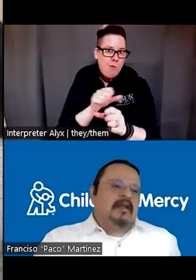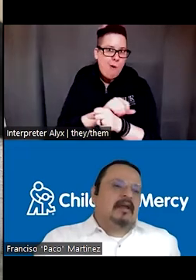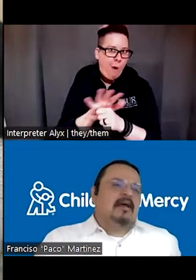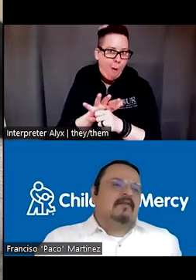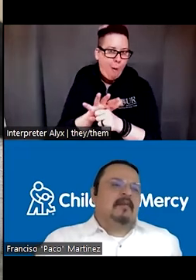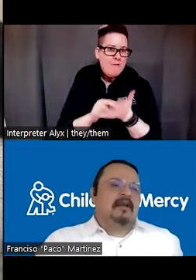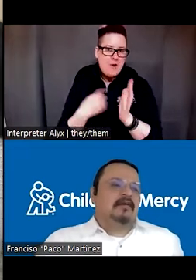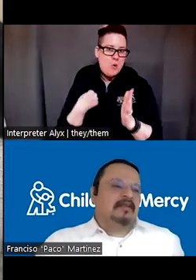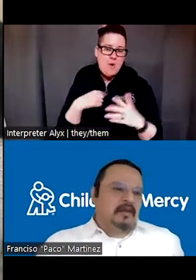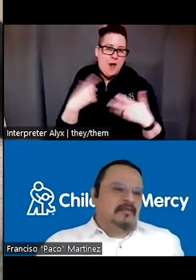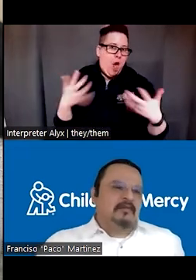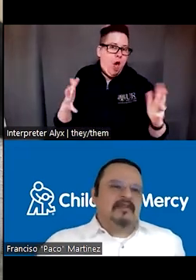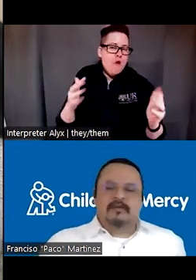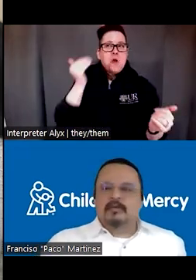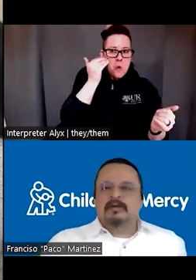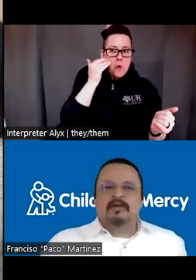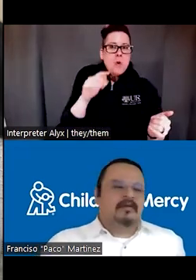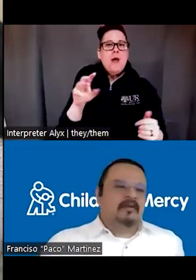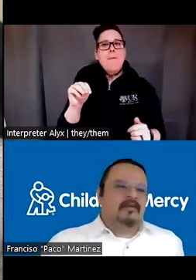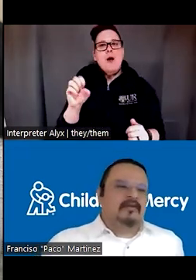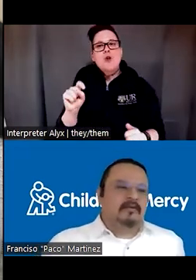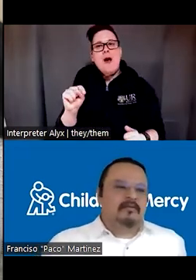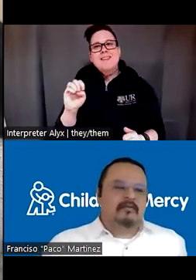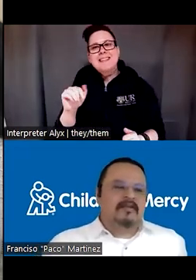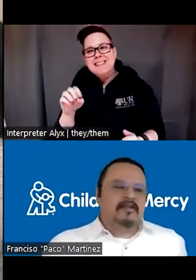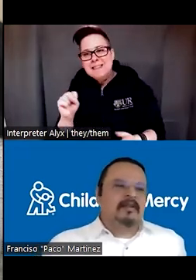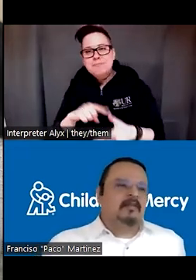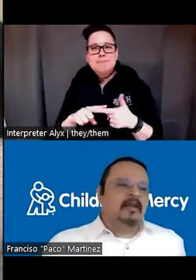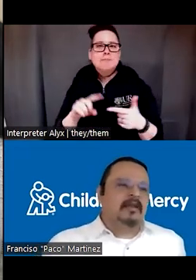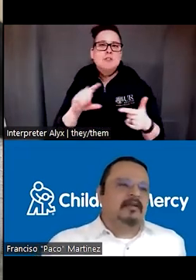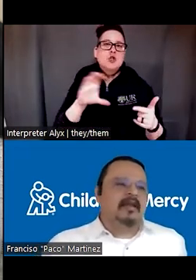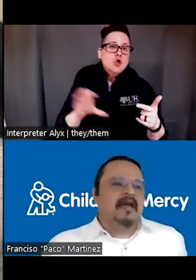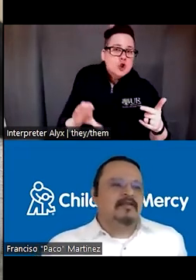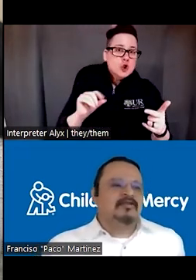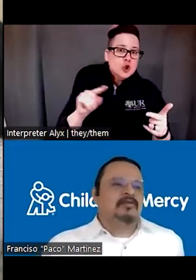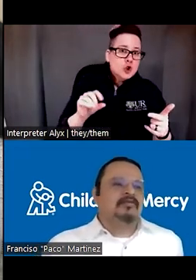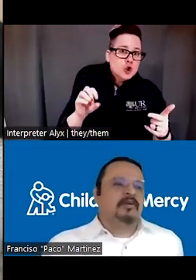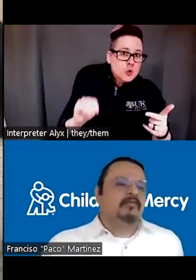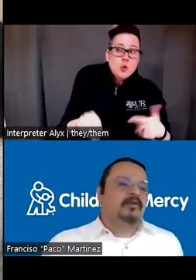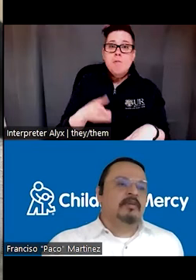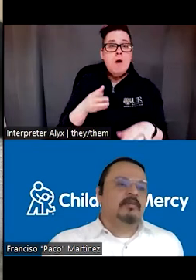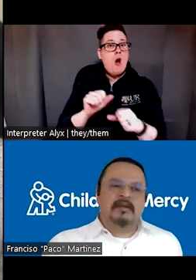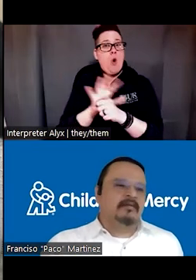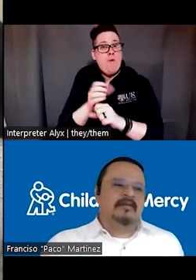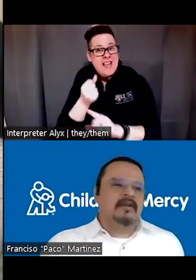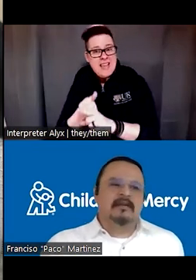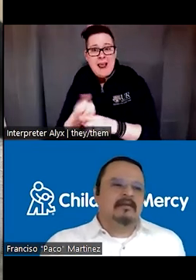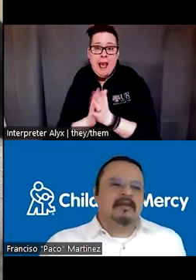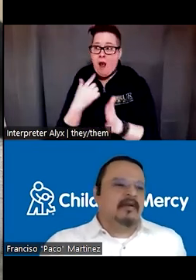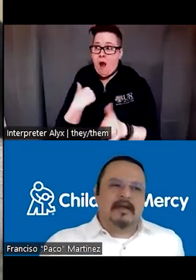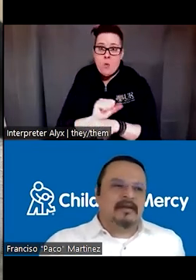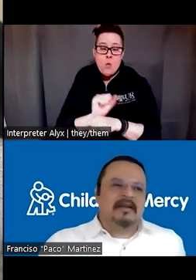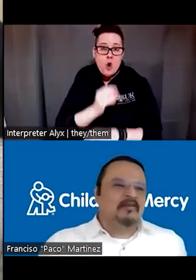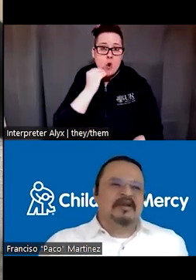already familiar with teams and with Zoom and with other things. So once the pandemic hit and they asked us to work remotely, we started